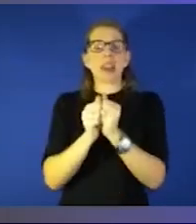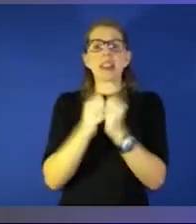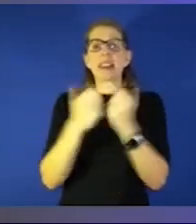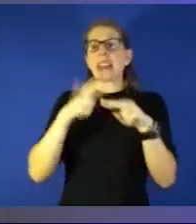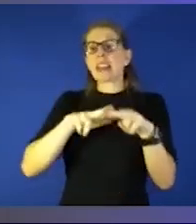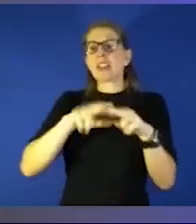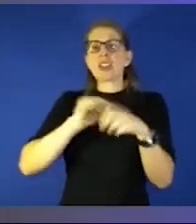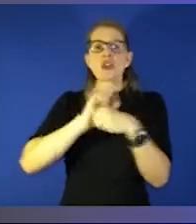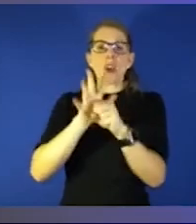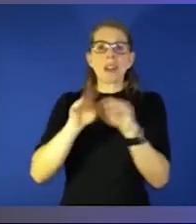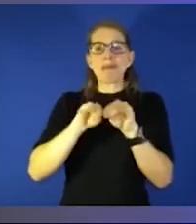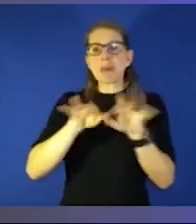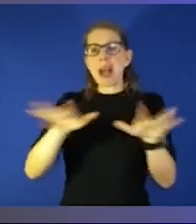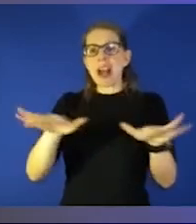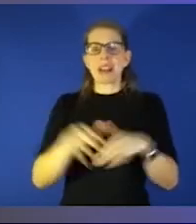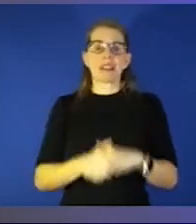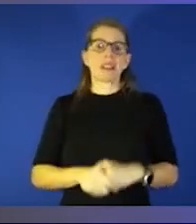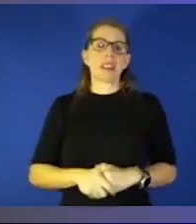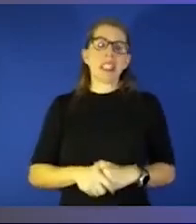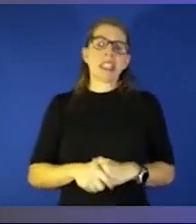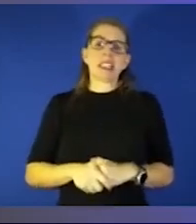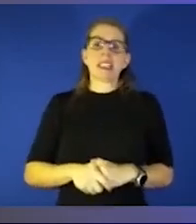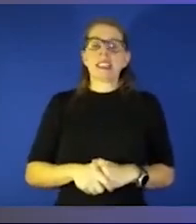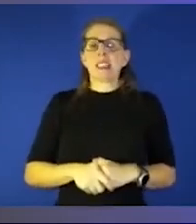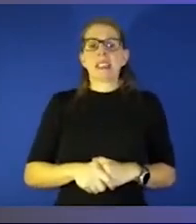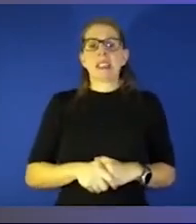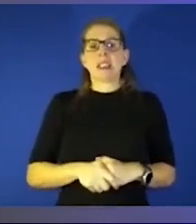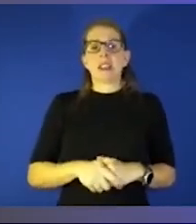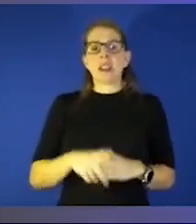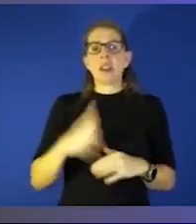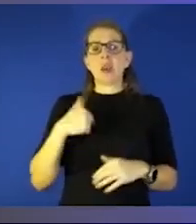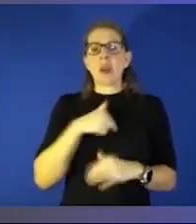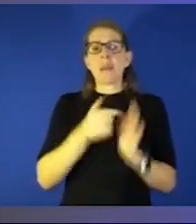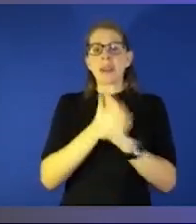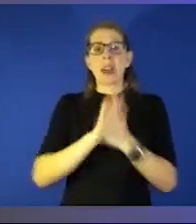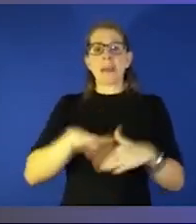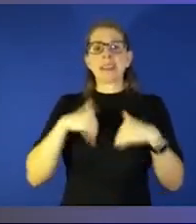it's just it's kind of wearing on us so